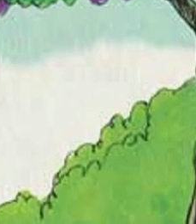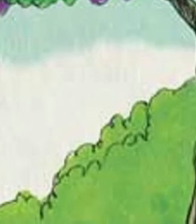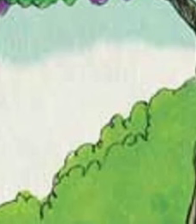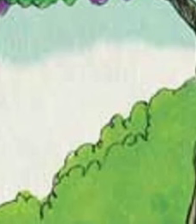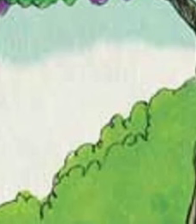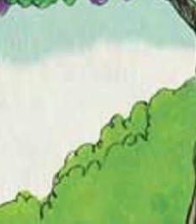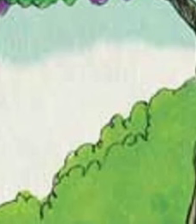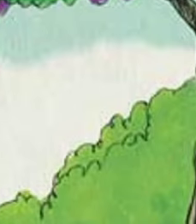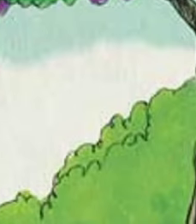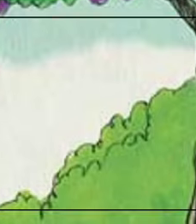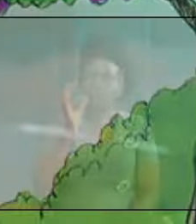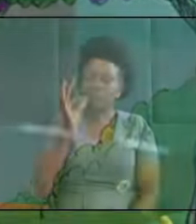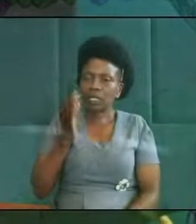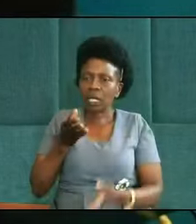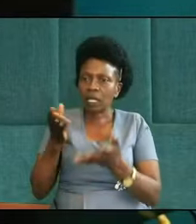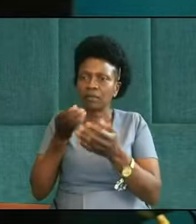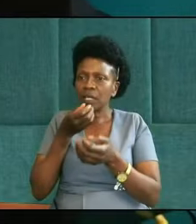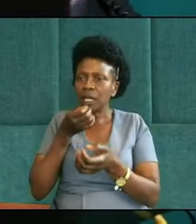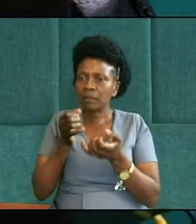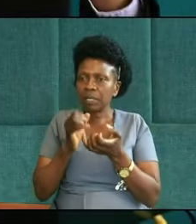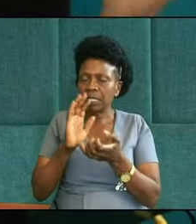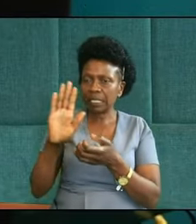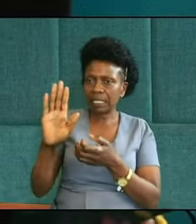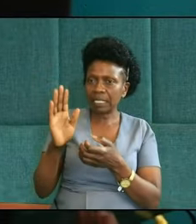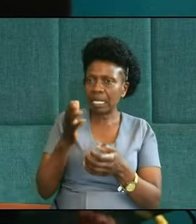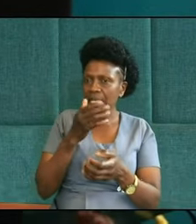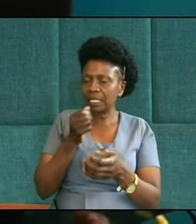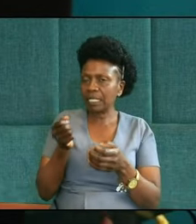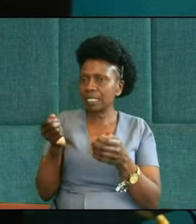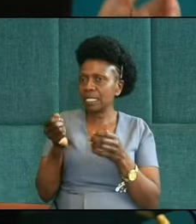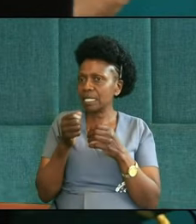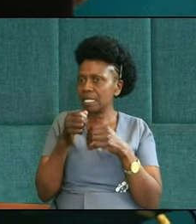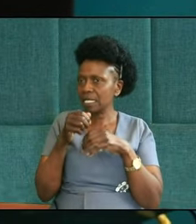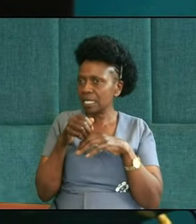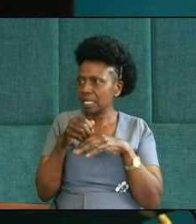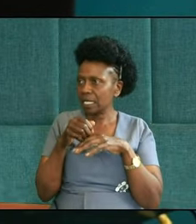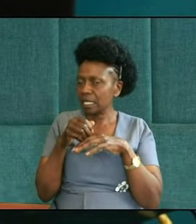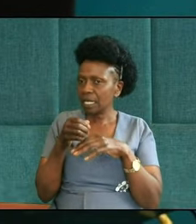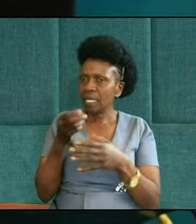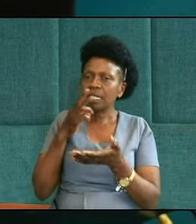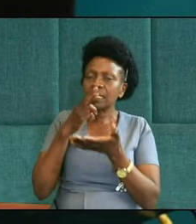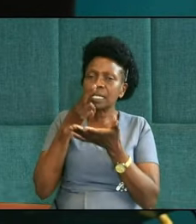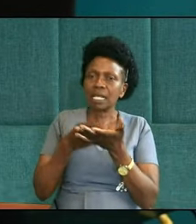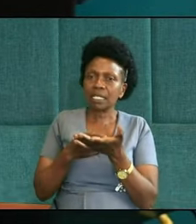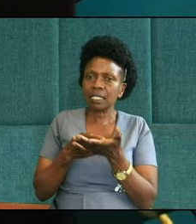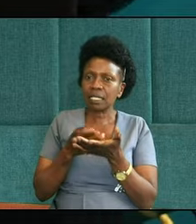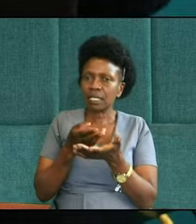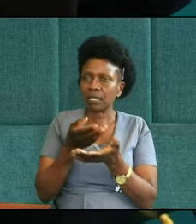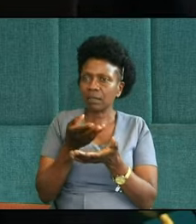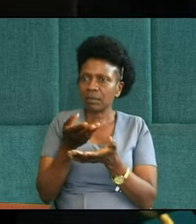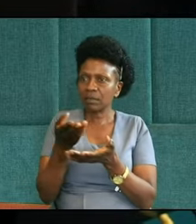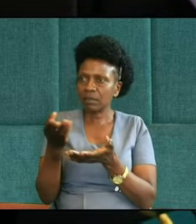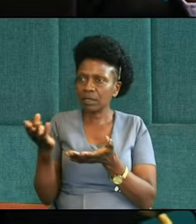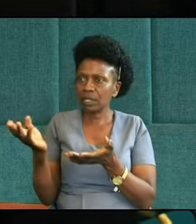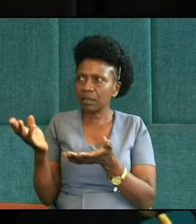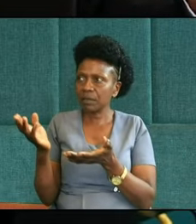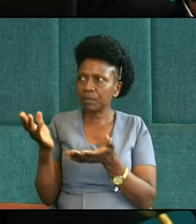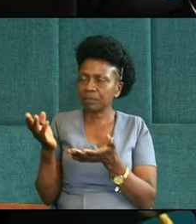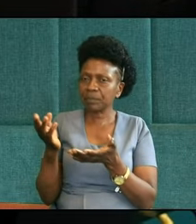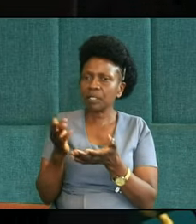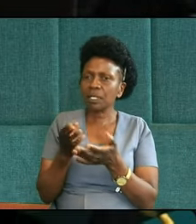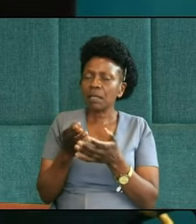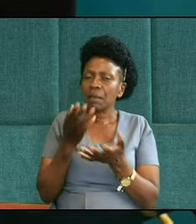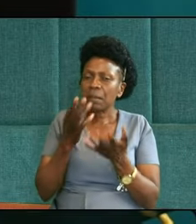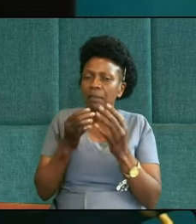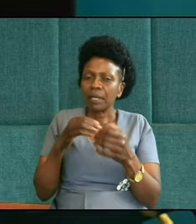ate the fruit and gave to her husband, and they sinned, and as a result, they would have died that very